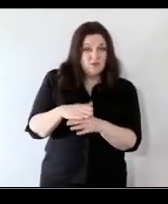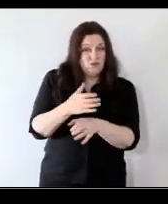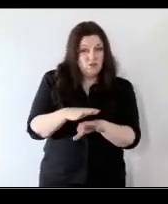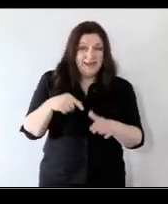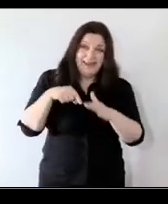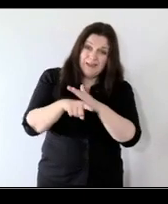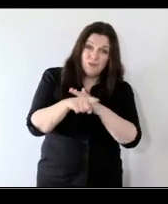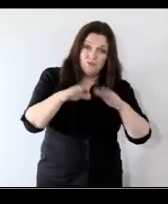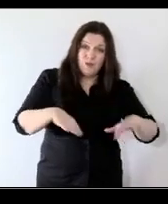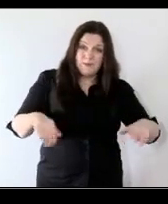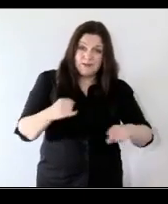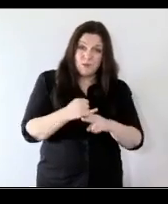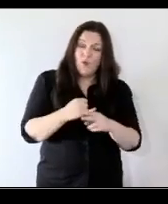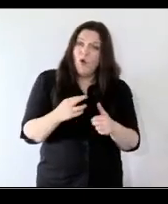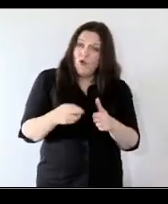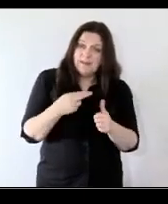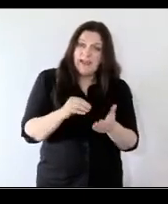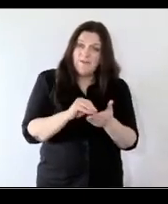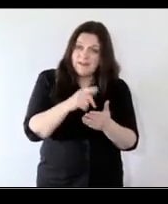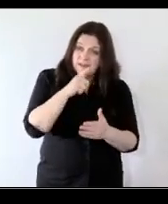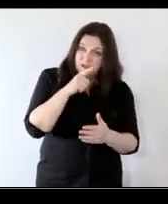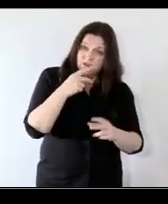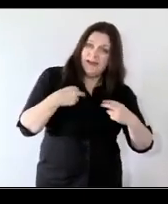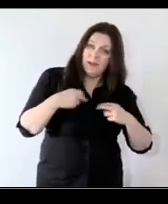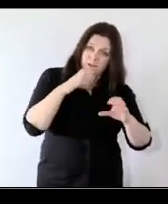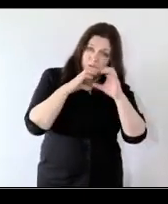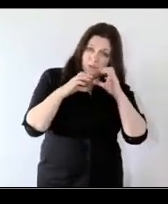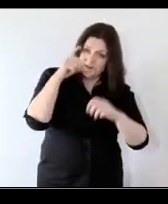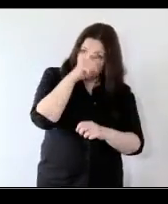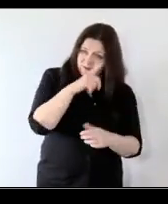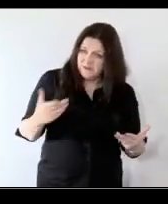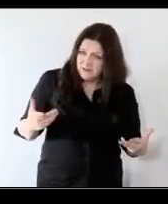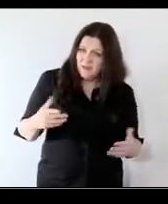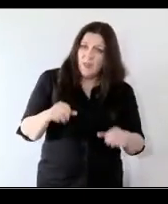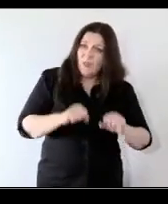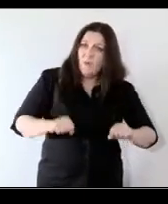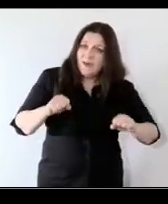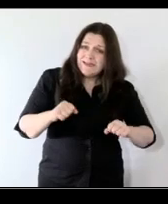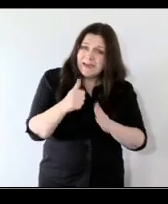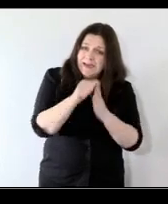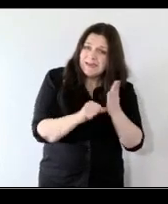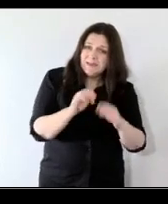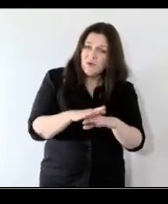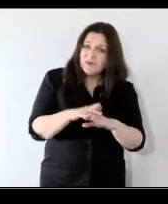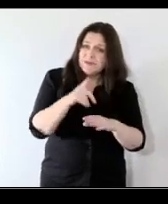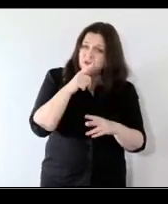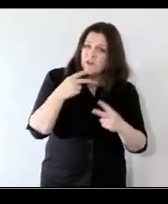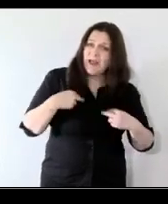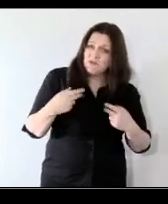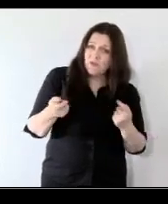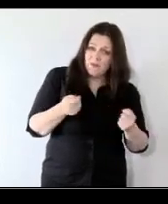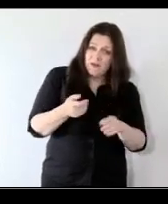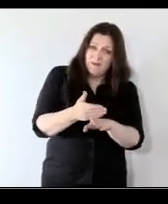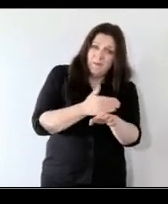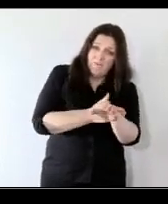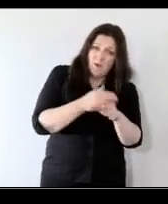primary school already have a speech language and communication difficulty and the waiting list for primary care speech and language therapy pre